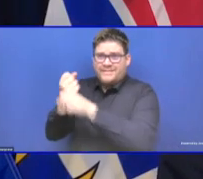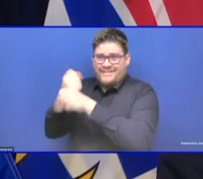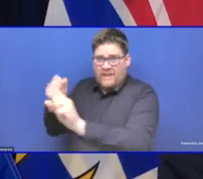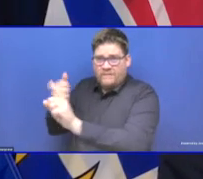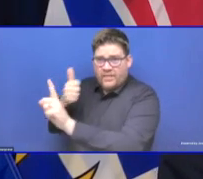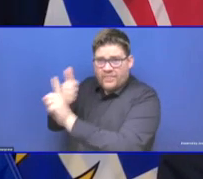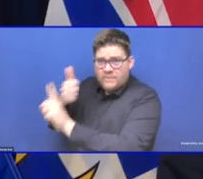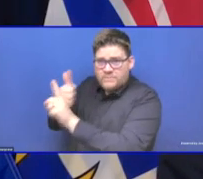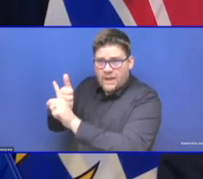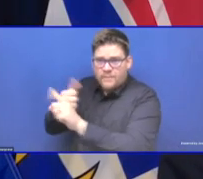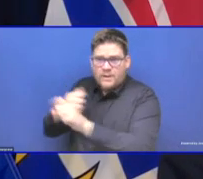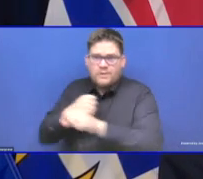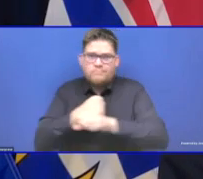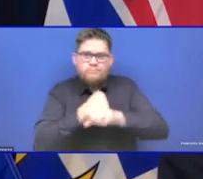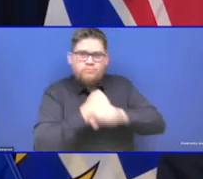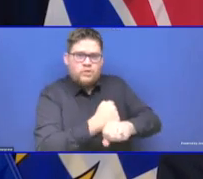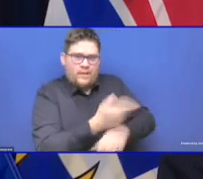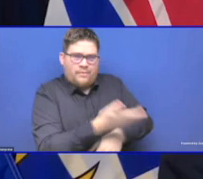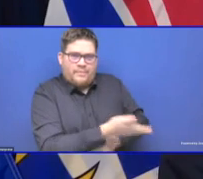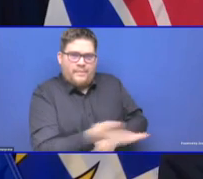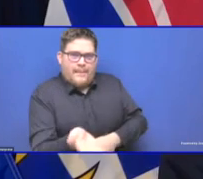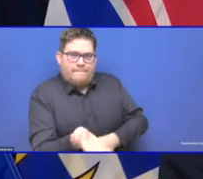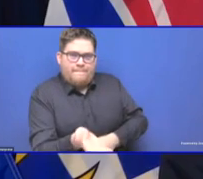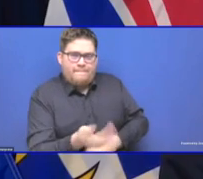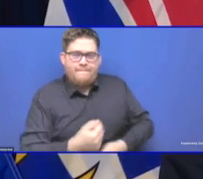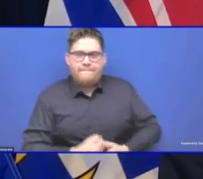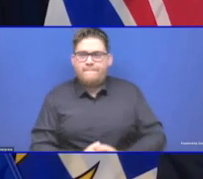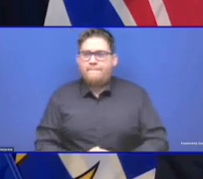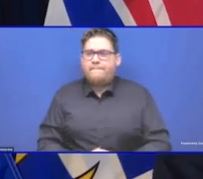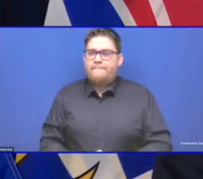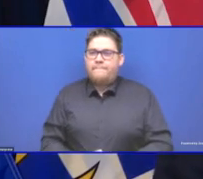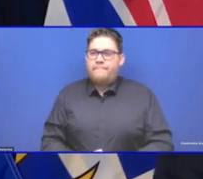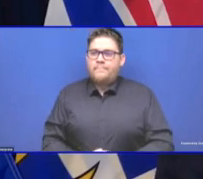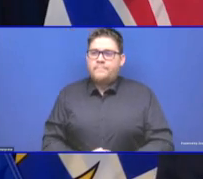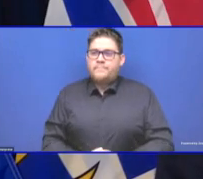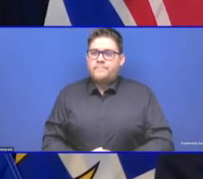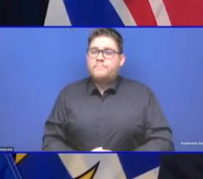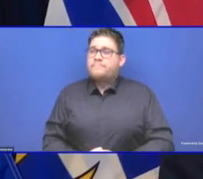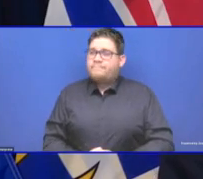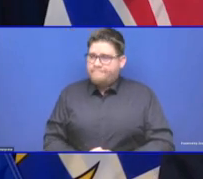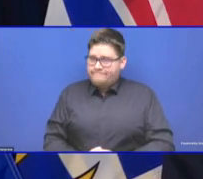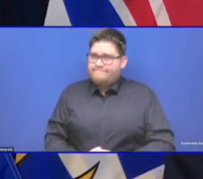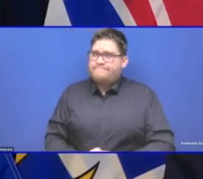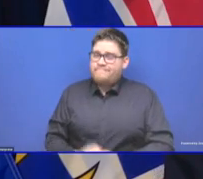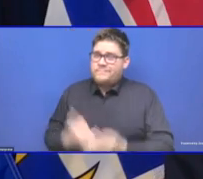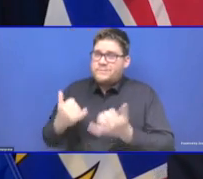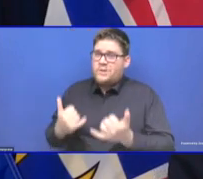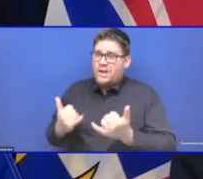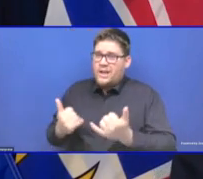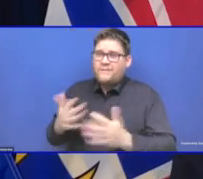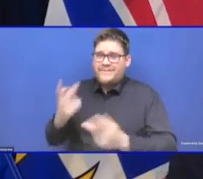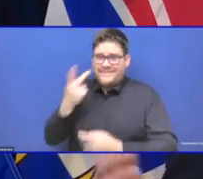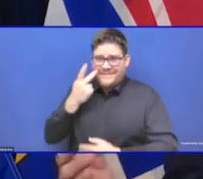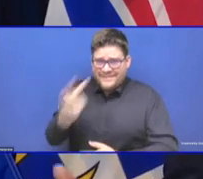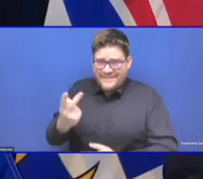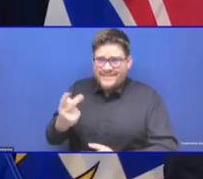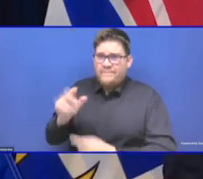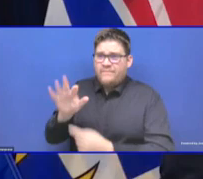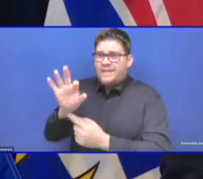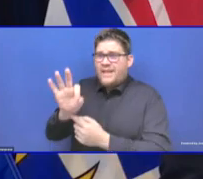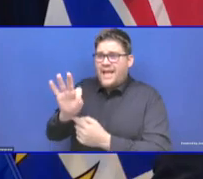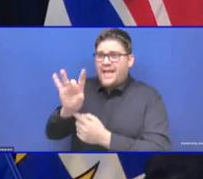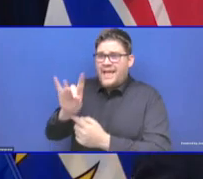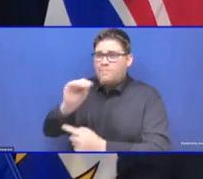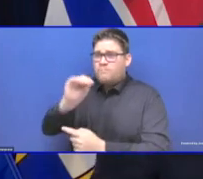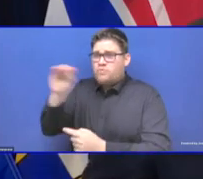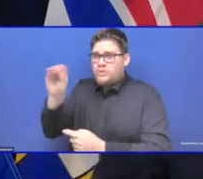% immunization across 127,000 people who serve us in acute care and